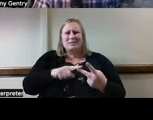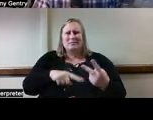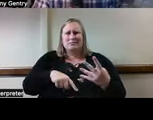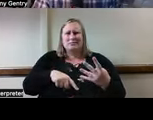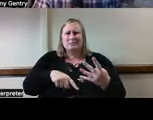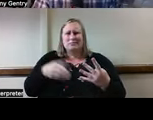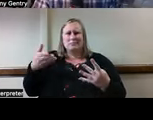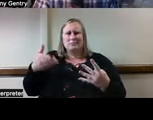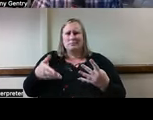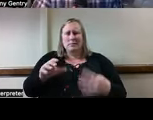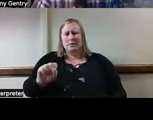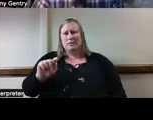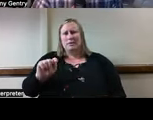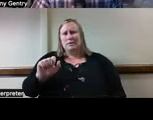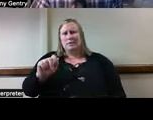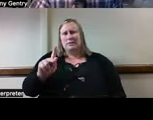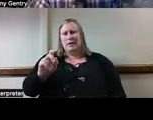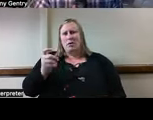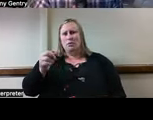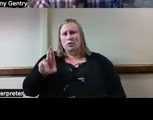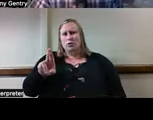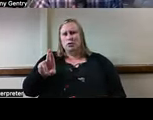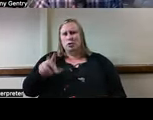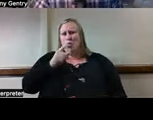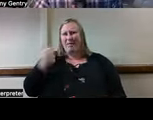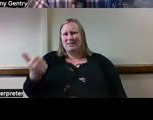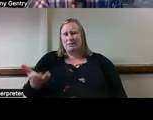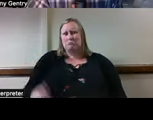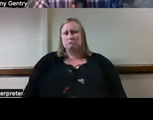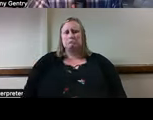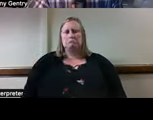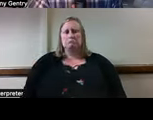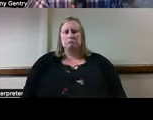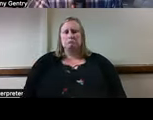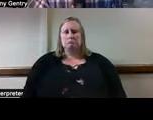case? Go ahead and throw that up when you're ready on the chat box.